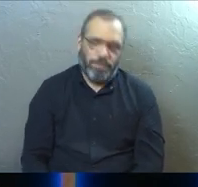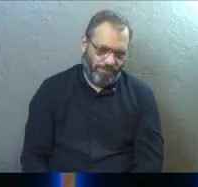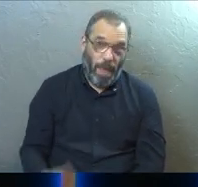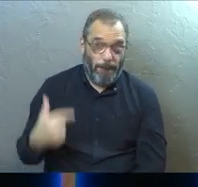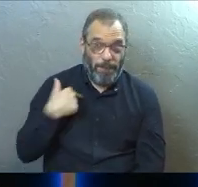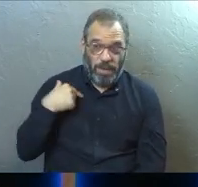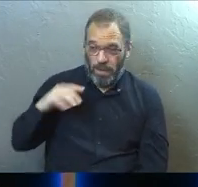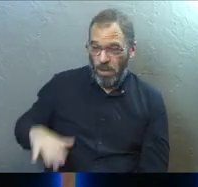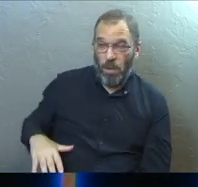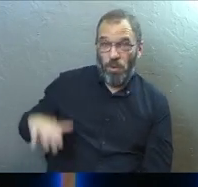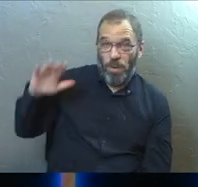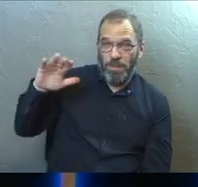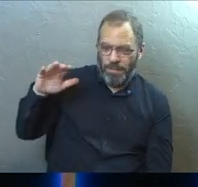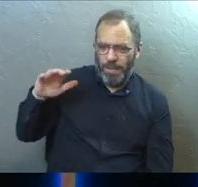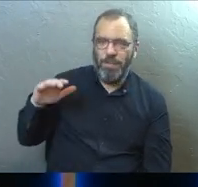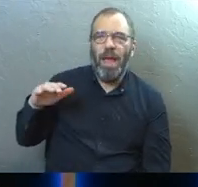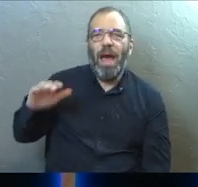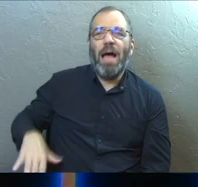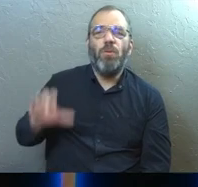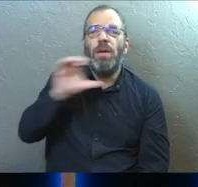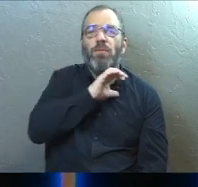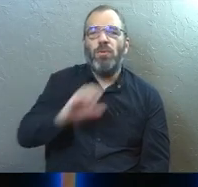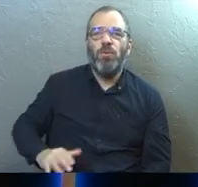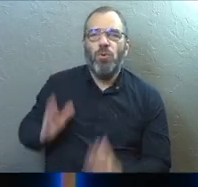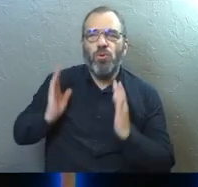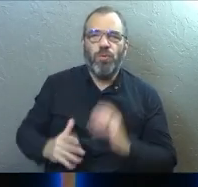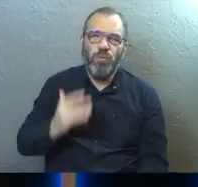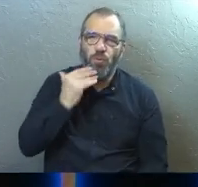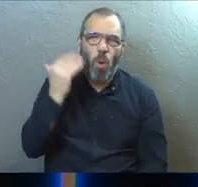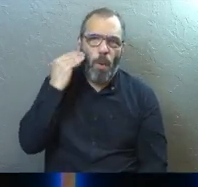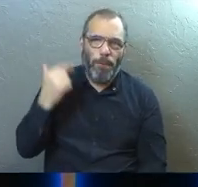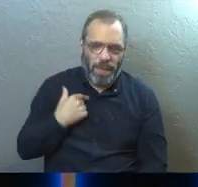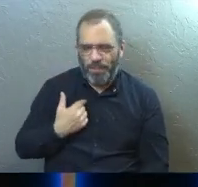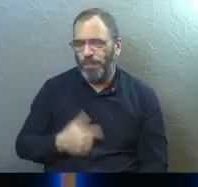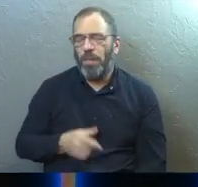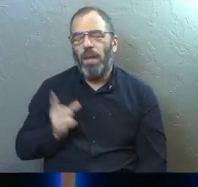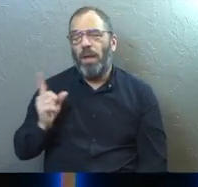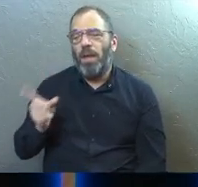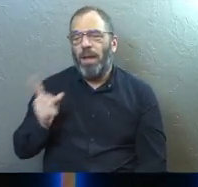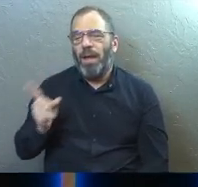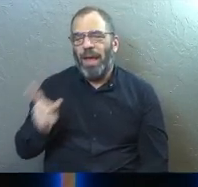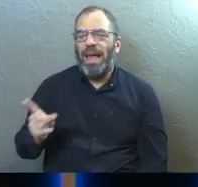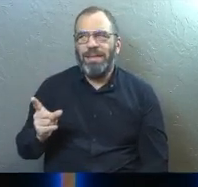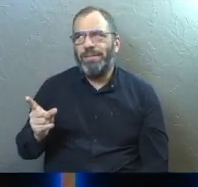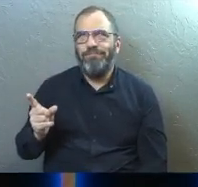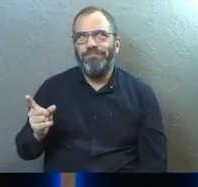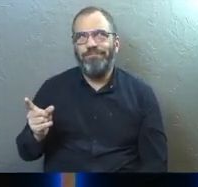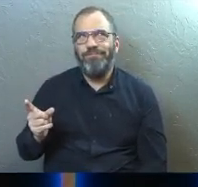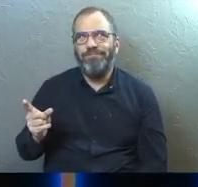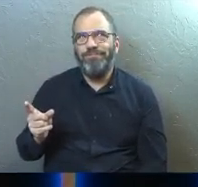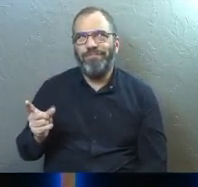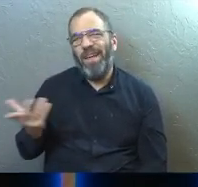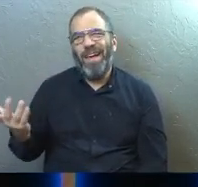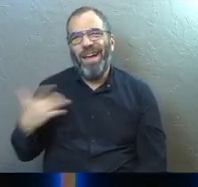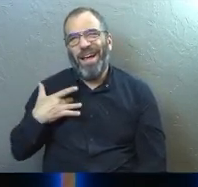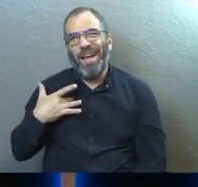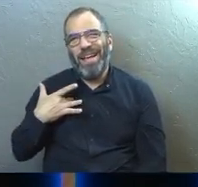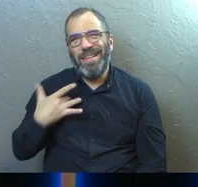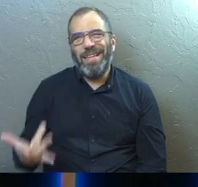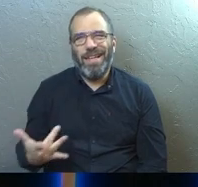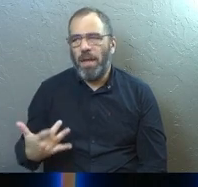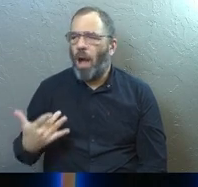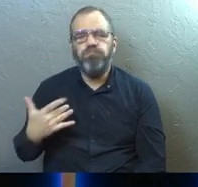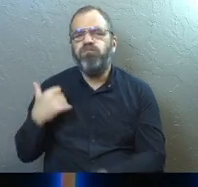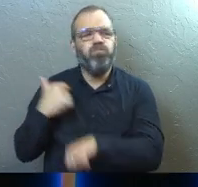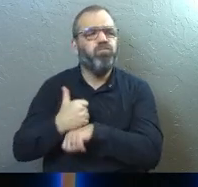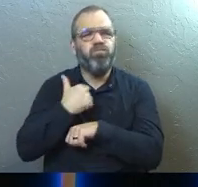When I grew up, I was raised in a Christian home and there was a sense, okay? It was just a sense. I'm not